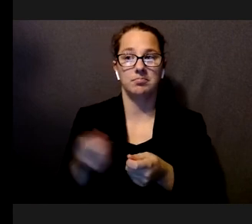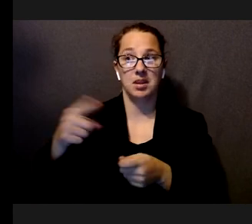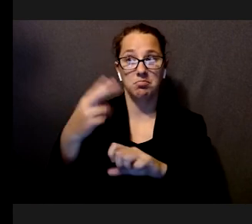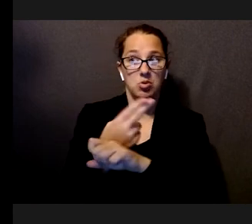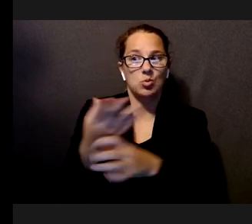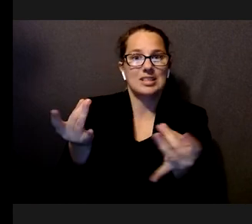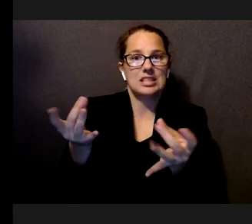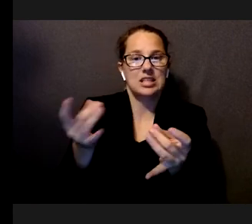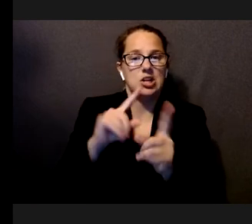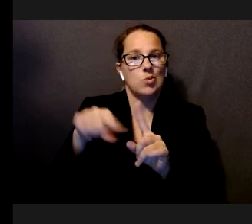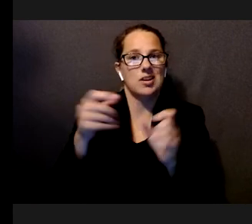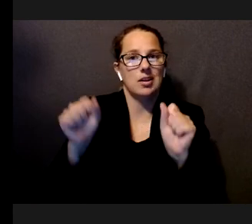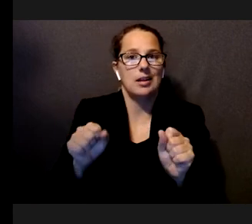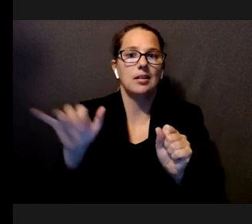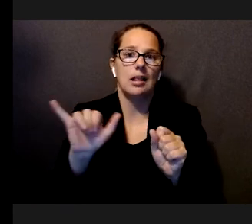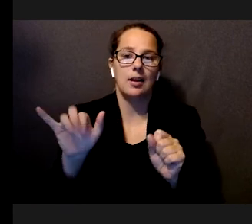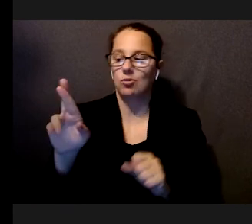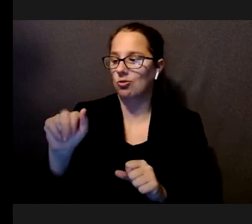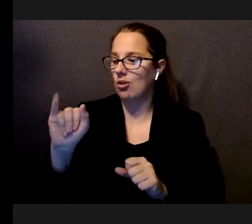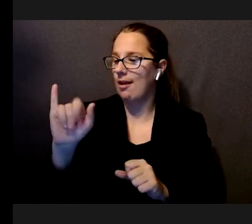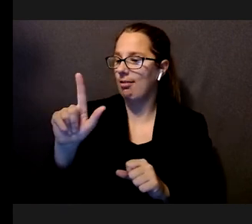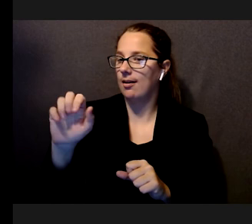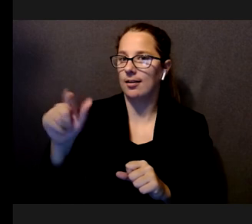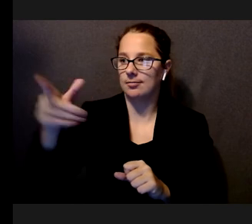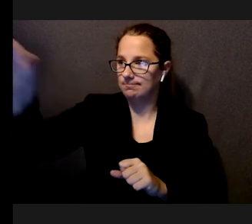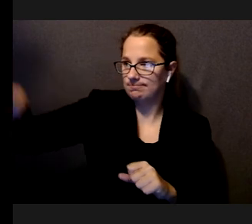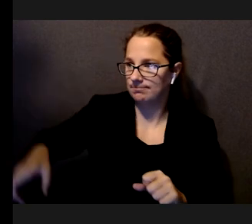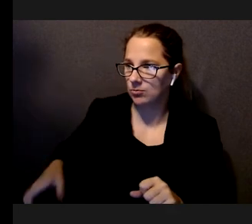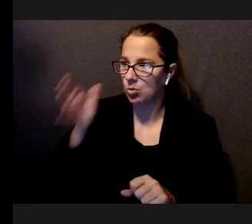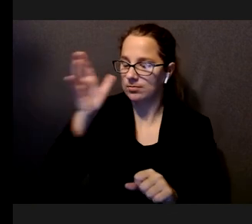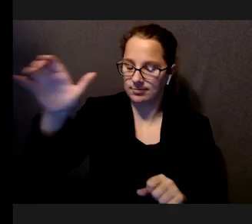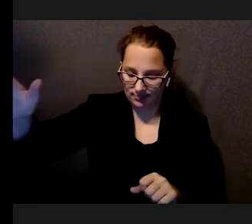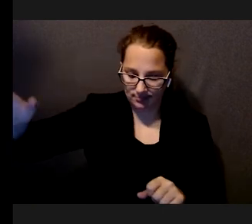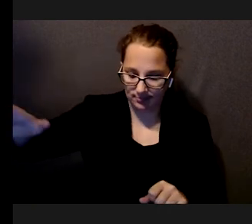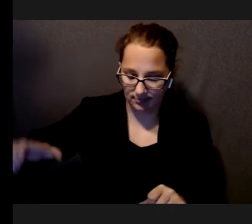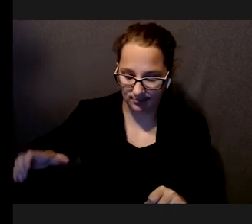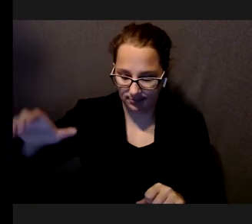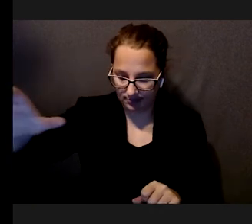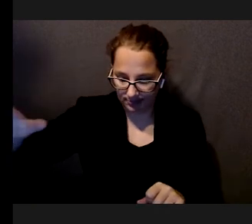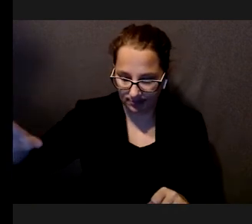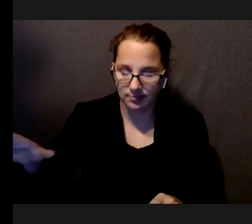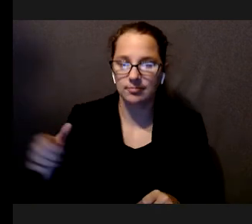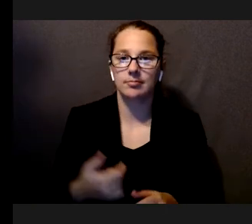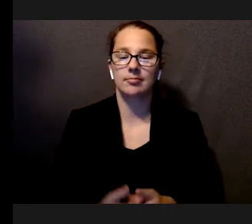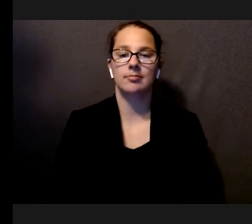in the case of the stairs, they touched the railing for extra support and indication